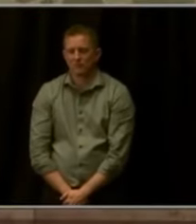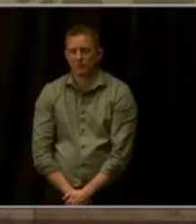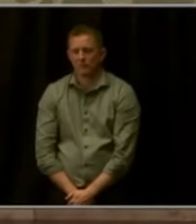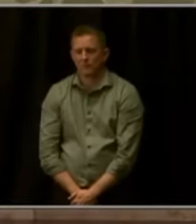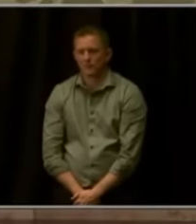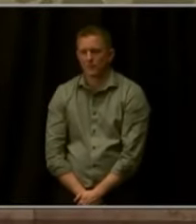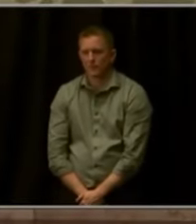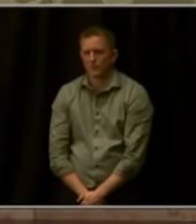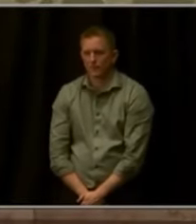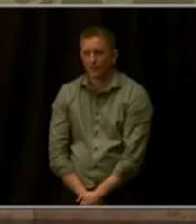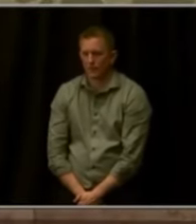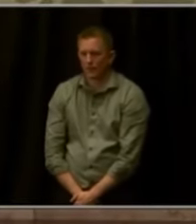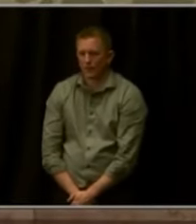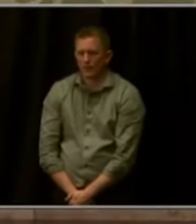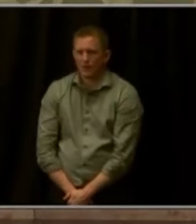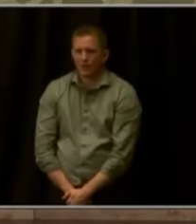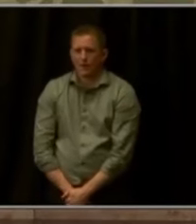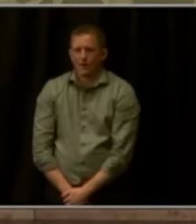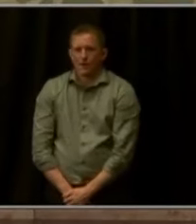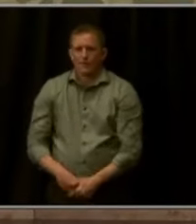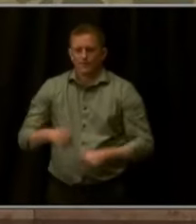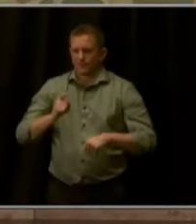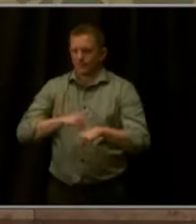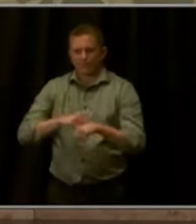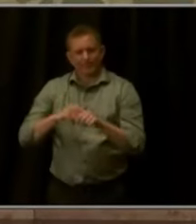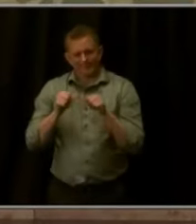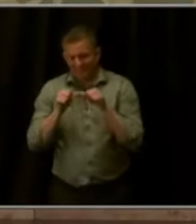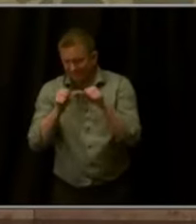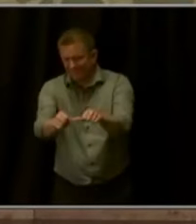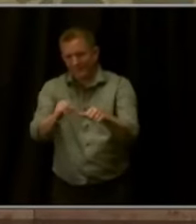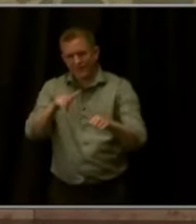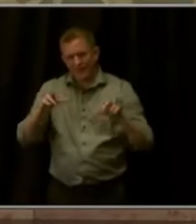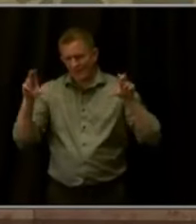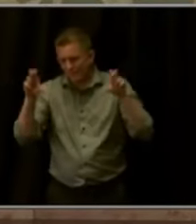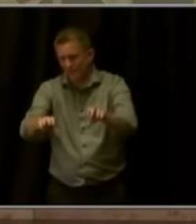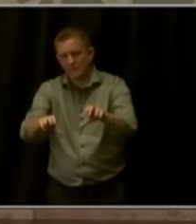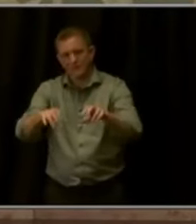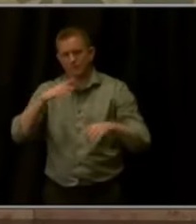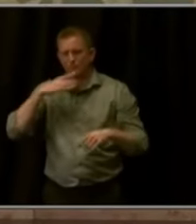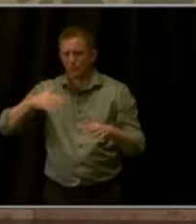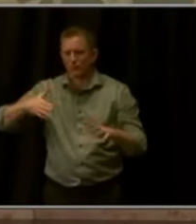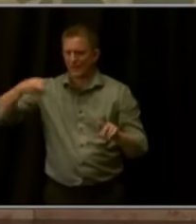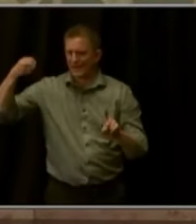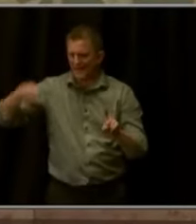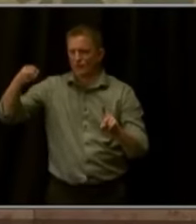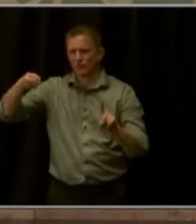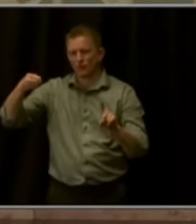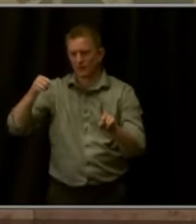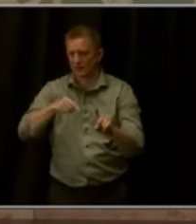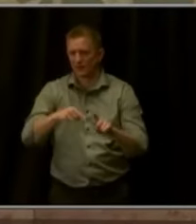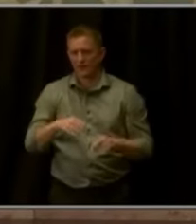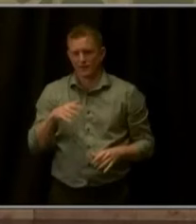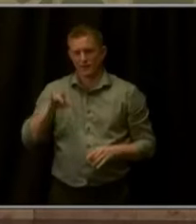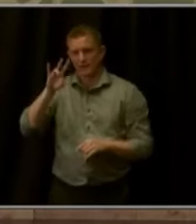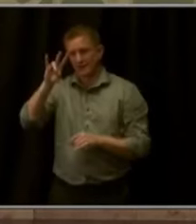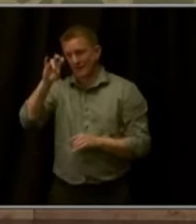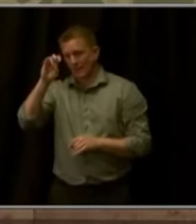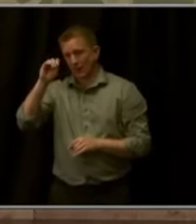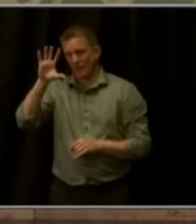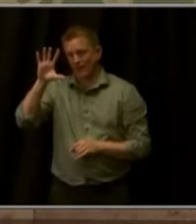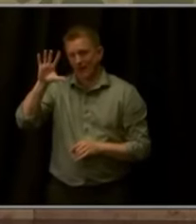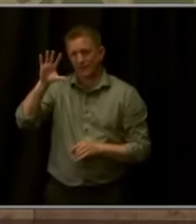of course, a plan to continue that investment. This historic investment means an additional $705 per student on average.